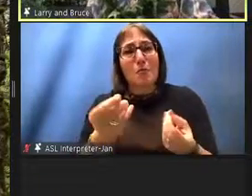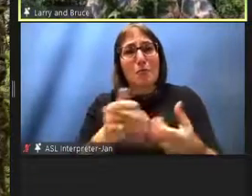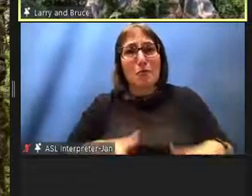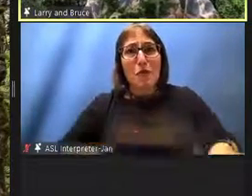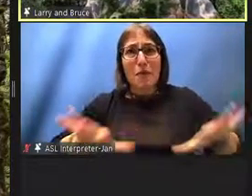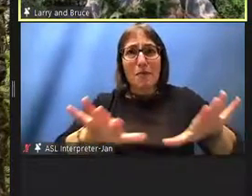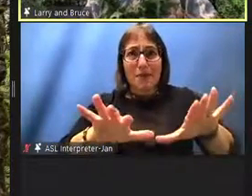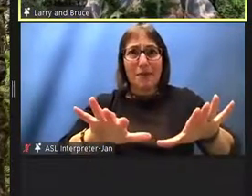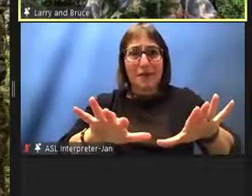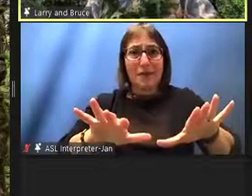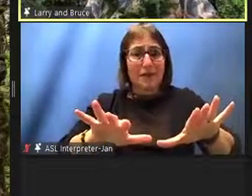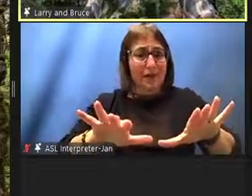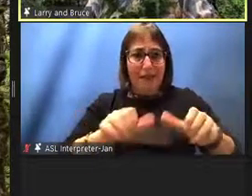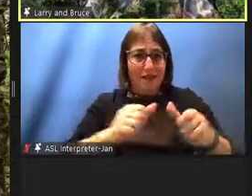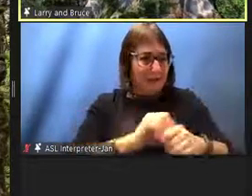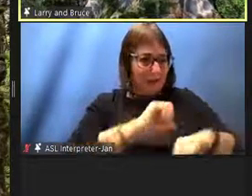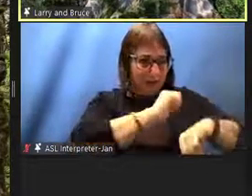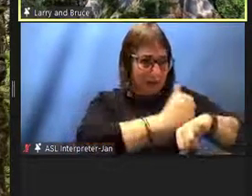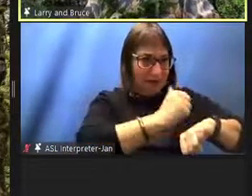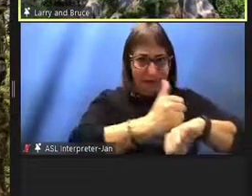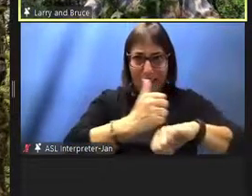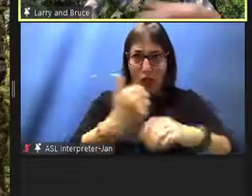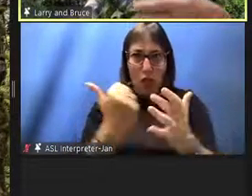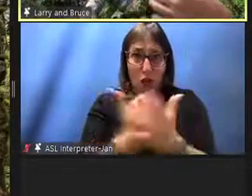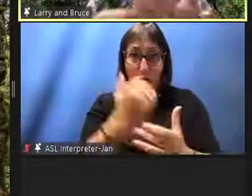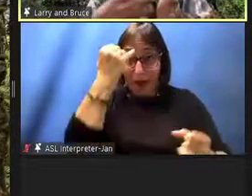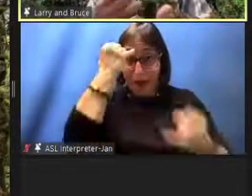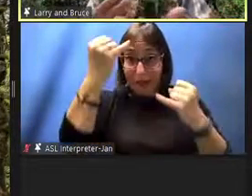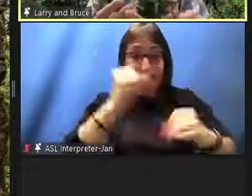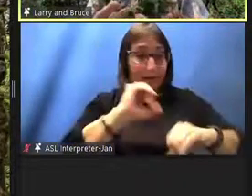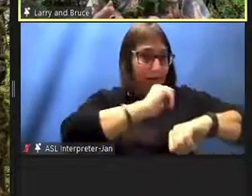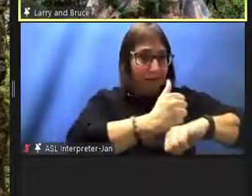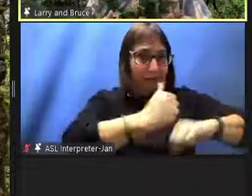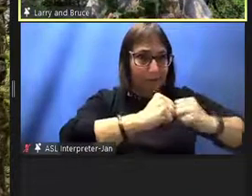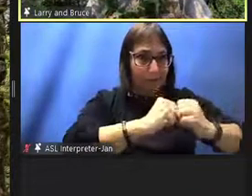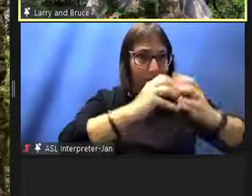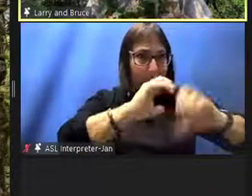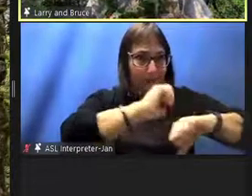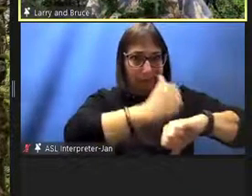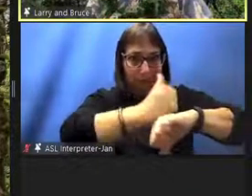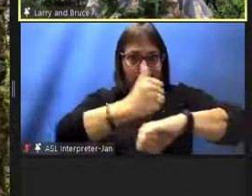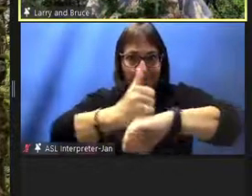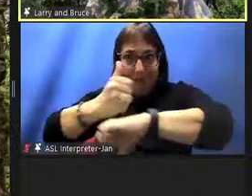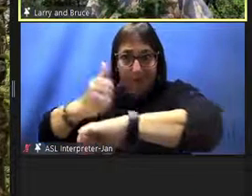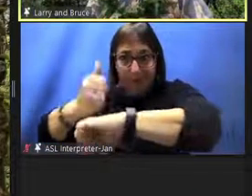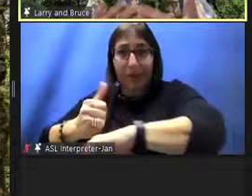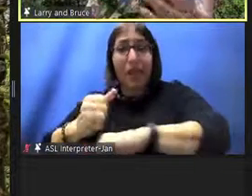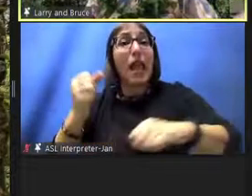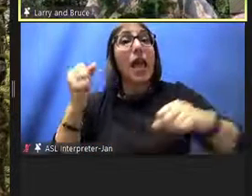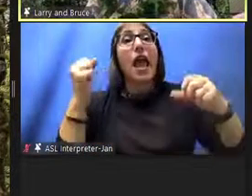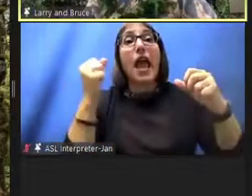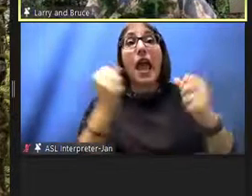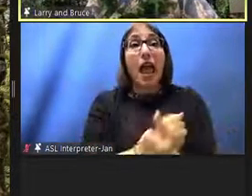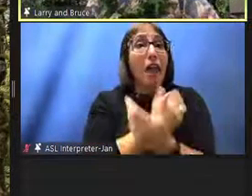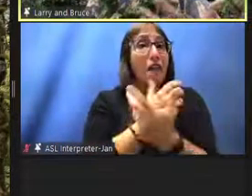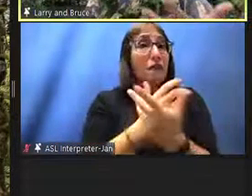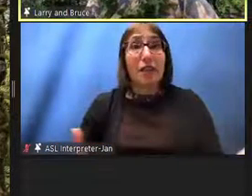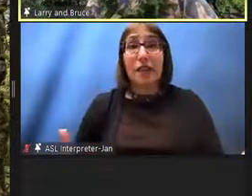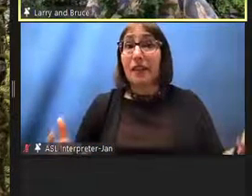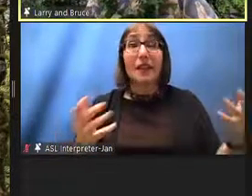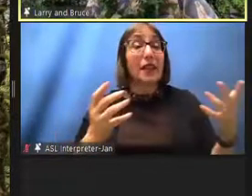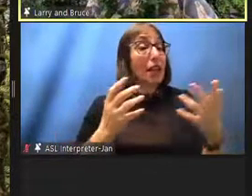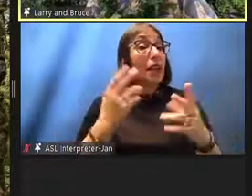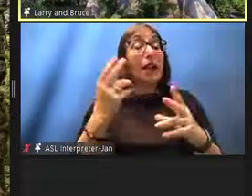all of these new ways that a constitutional monarchy would set up was being established